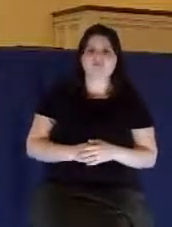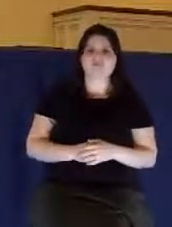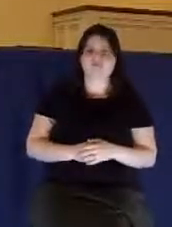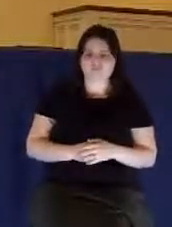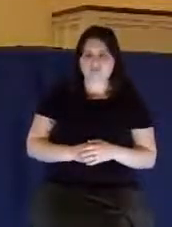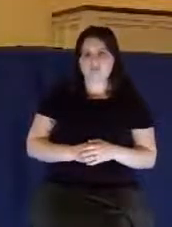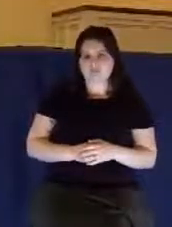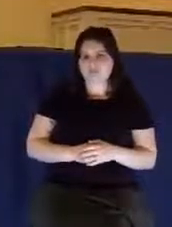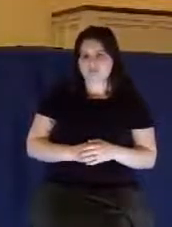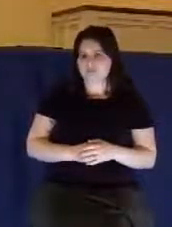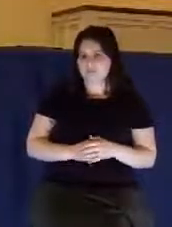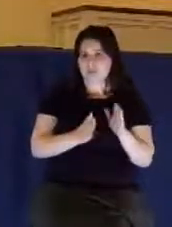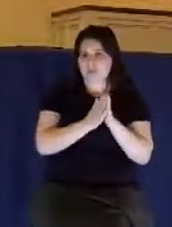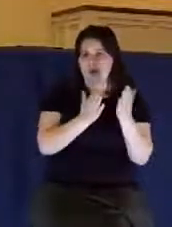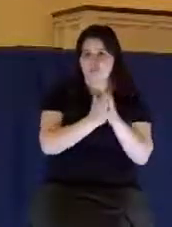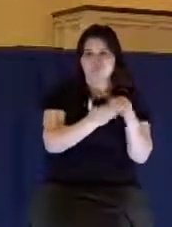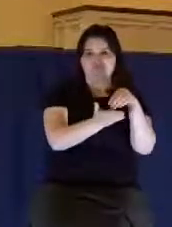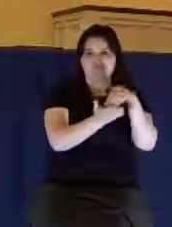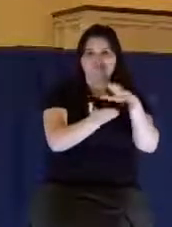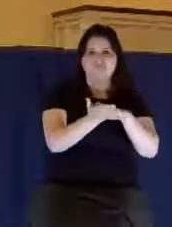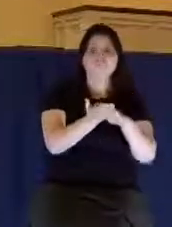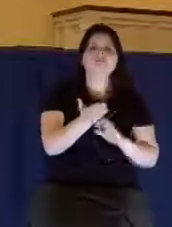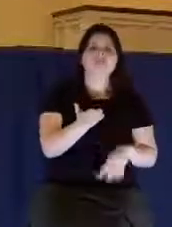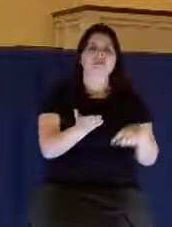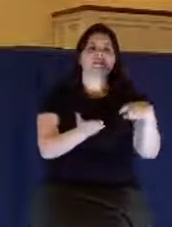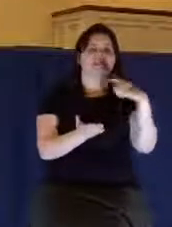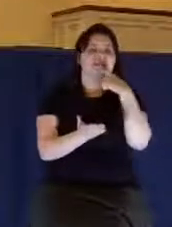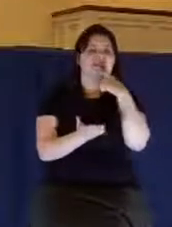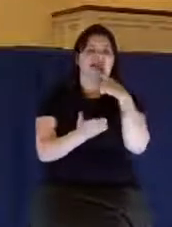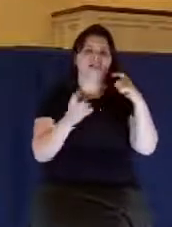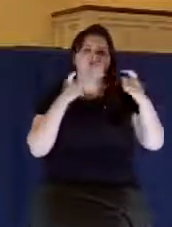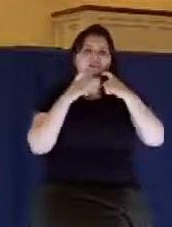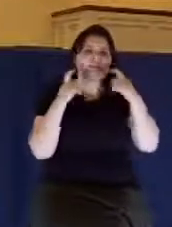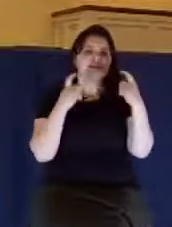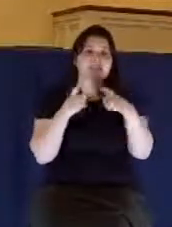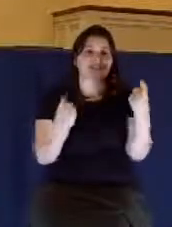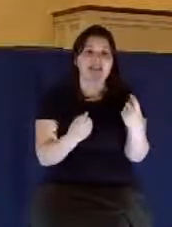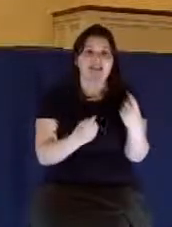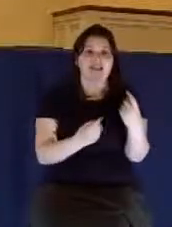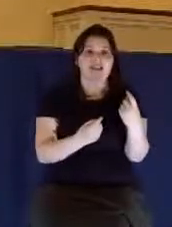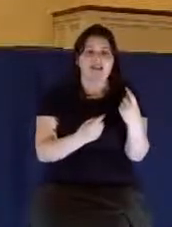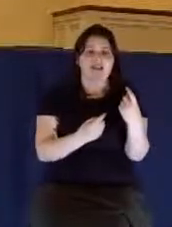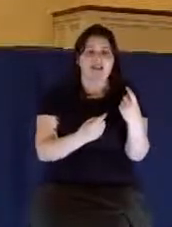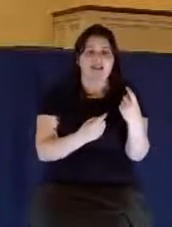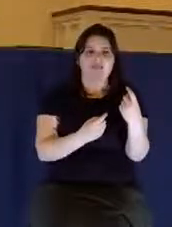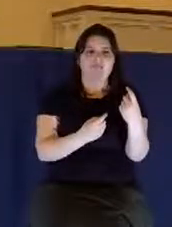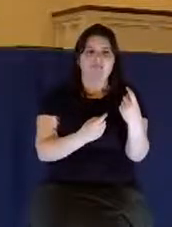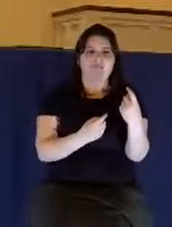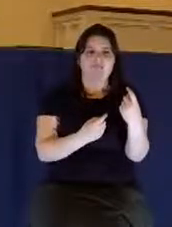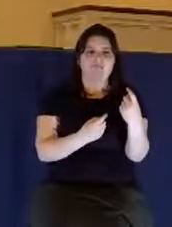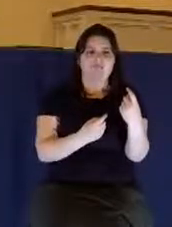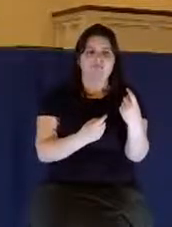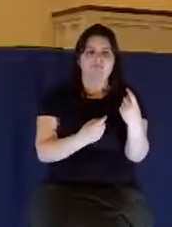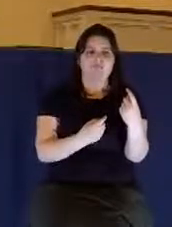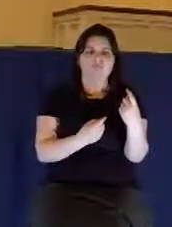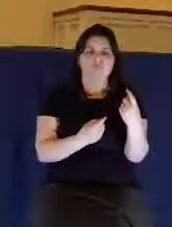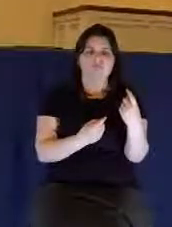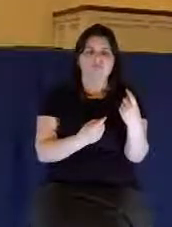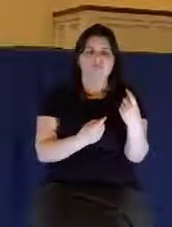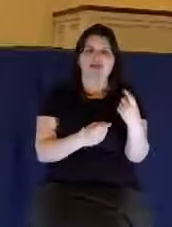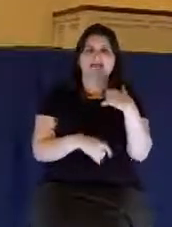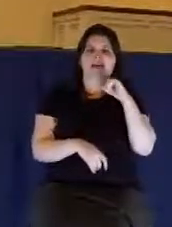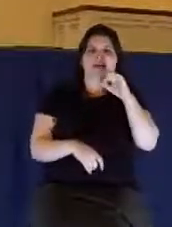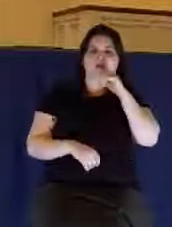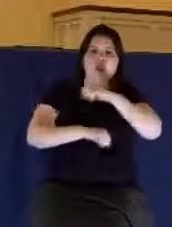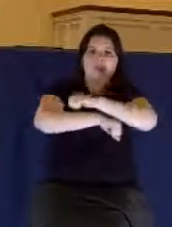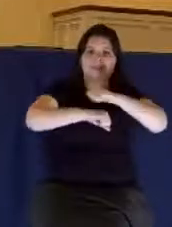Sedgwick, he said this about inward sin. When they are kept off the stage of the world, they are like a fire in a chimney. Though you do not